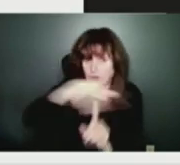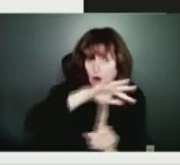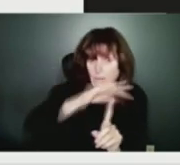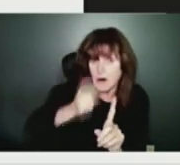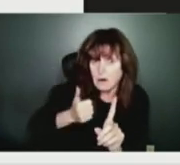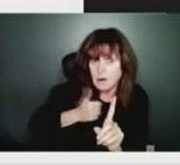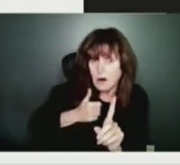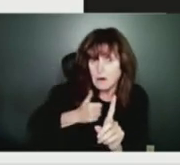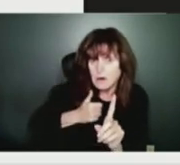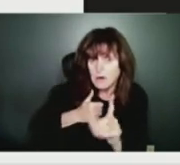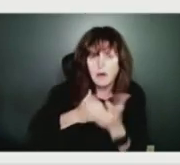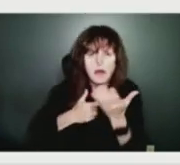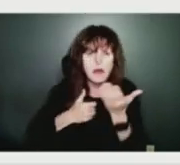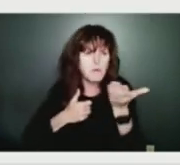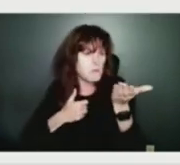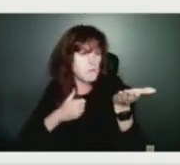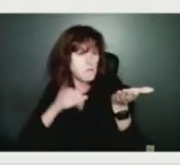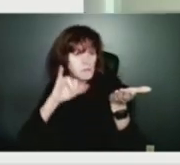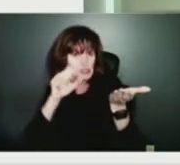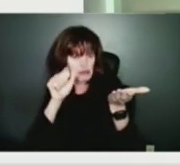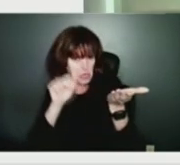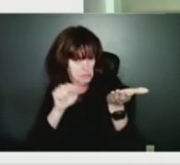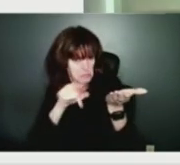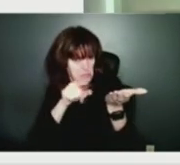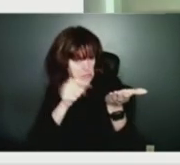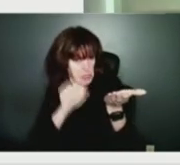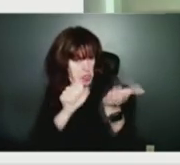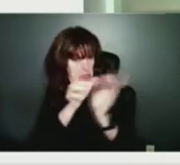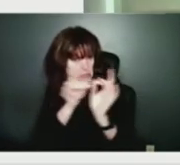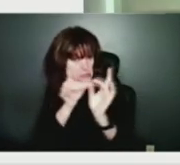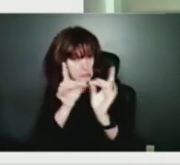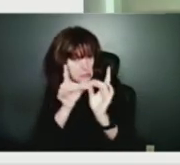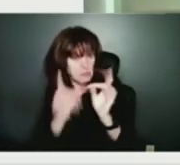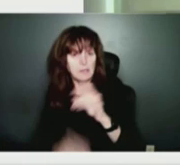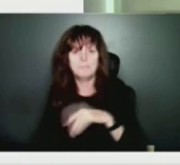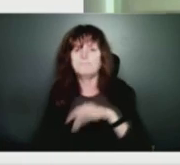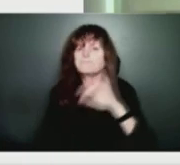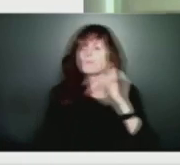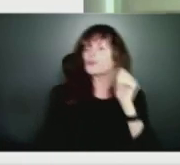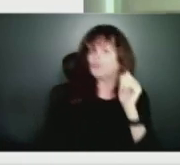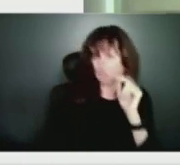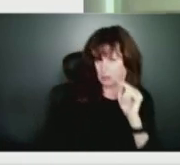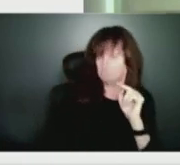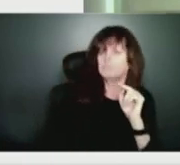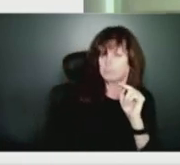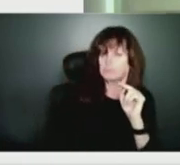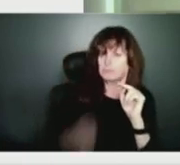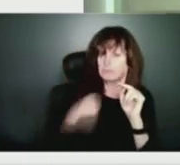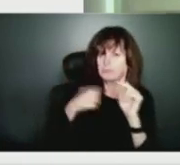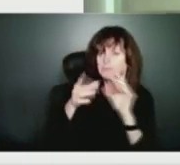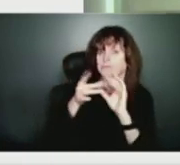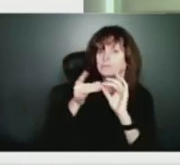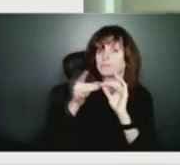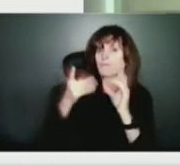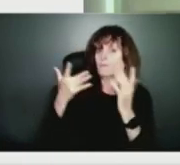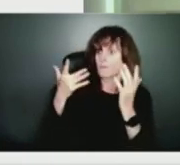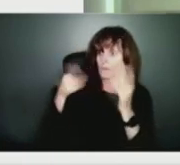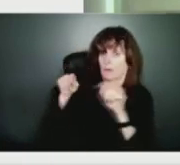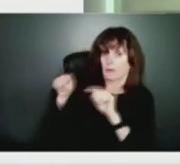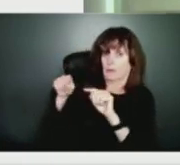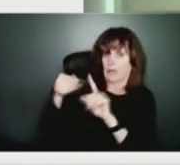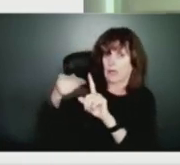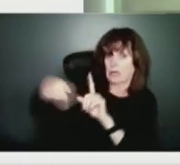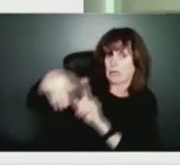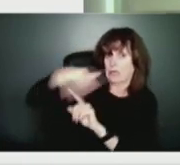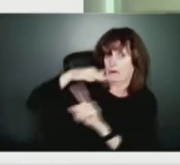So looking at the modeling and obviously the briefings we've received from Environment and Climate Change Canada, it does look like Nova